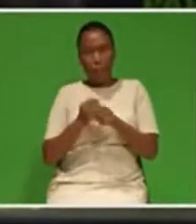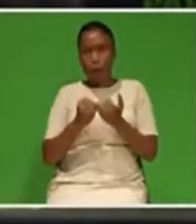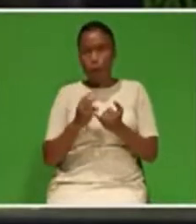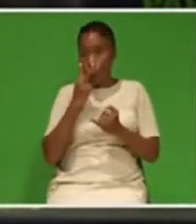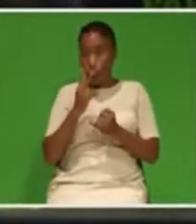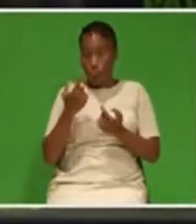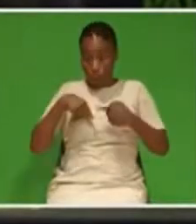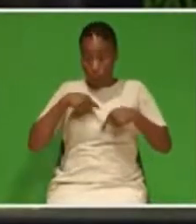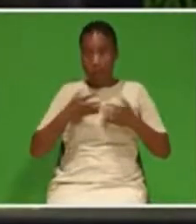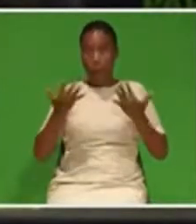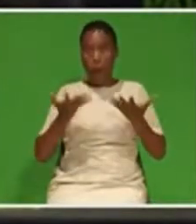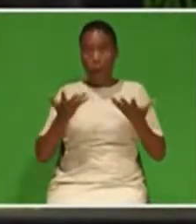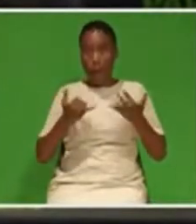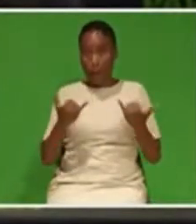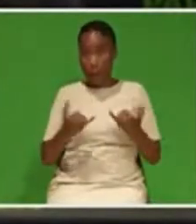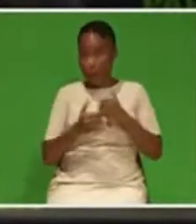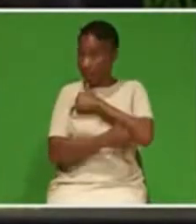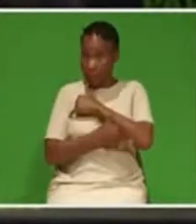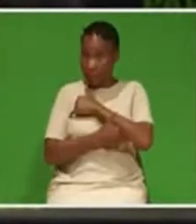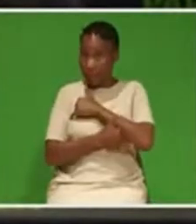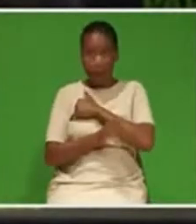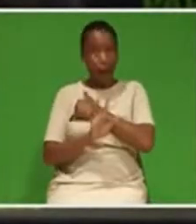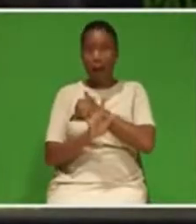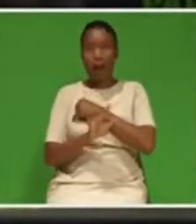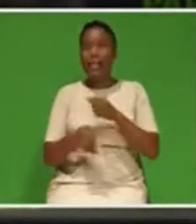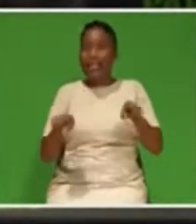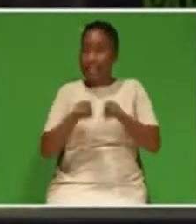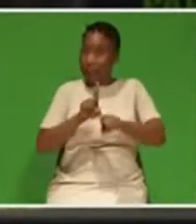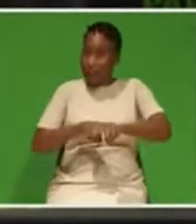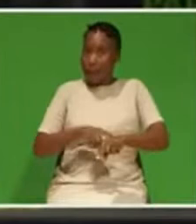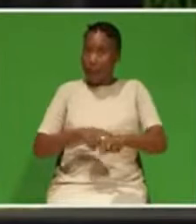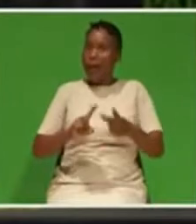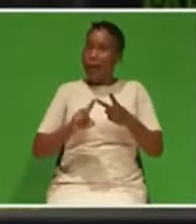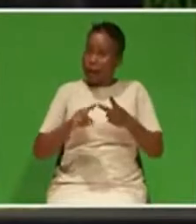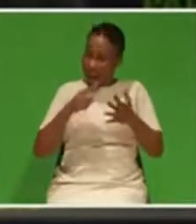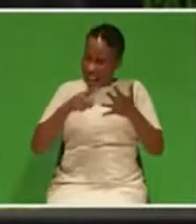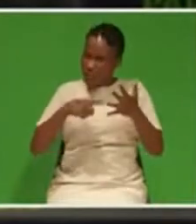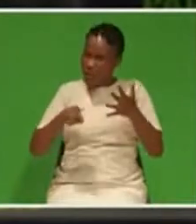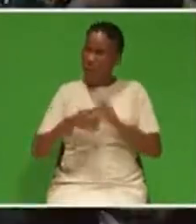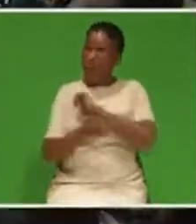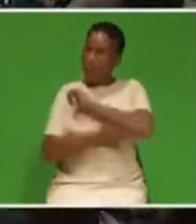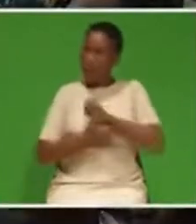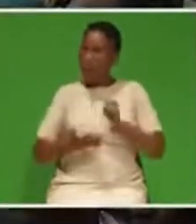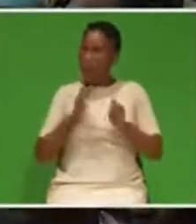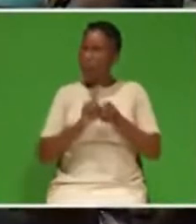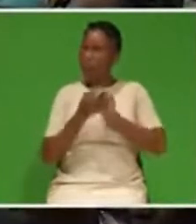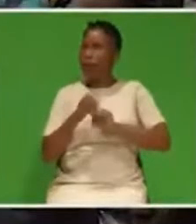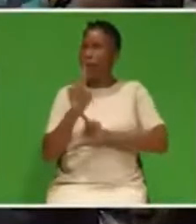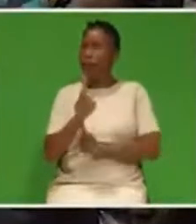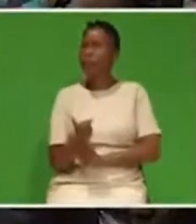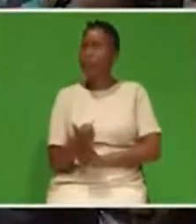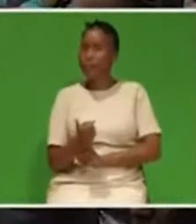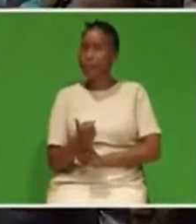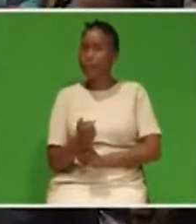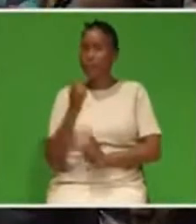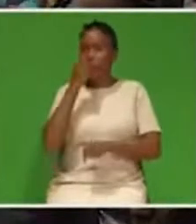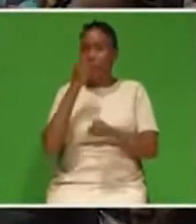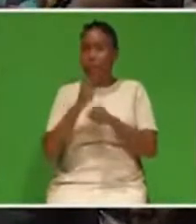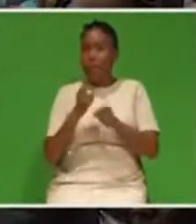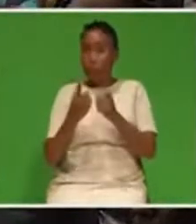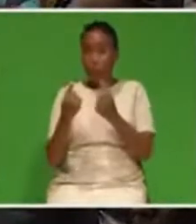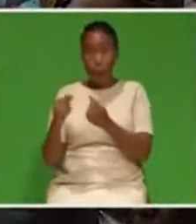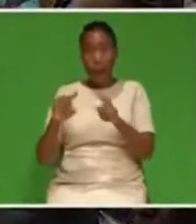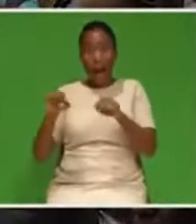country, but what kind of a country we want to be. We need to undertake other essential work